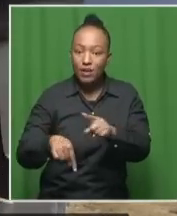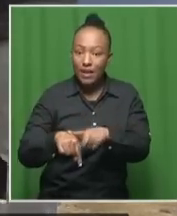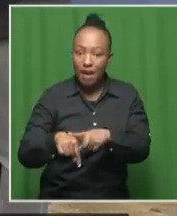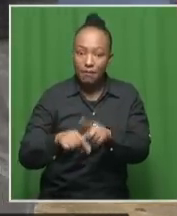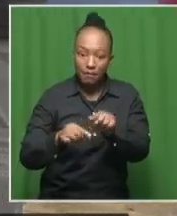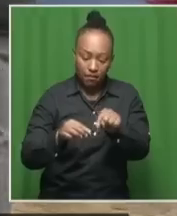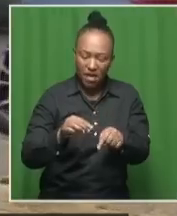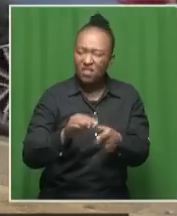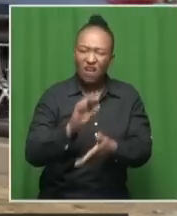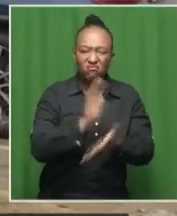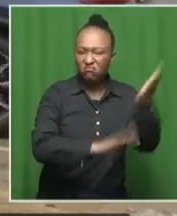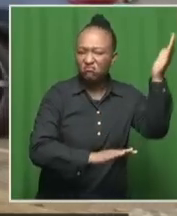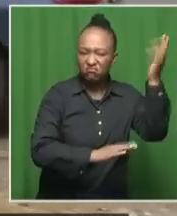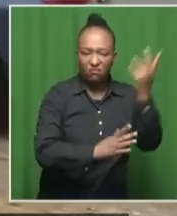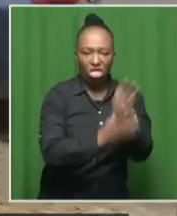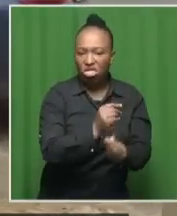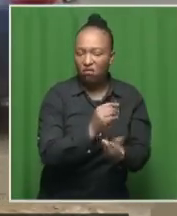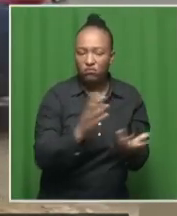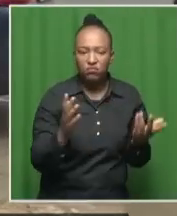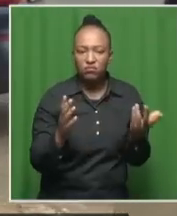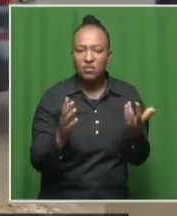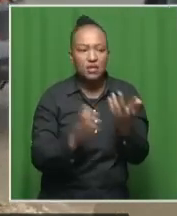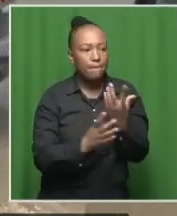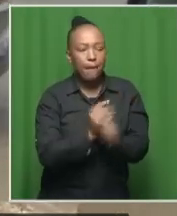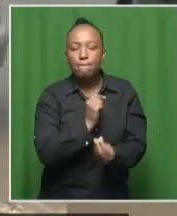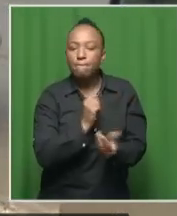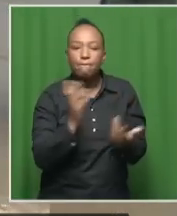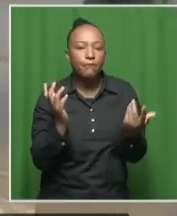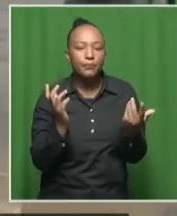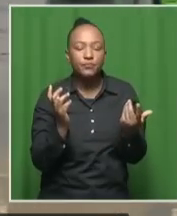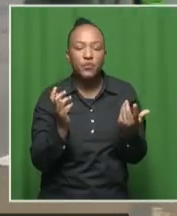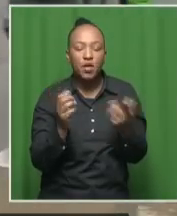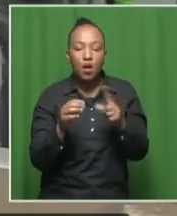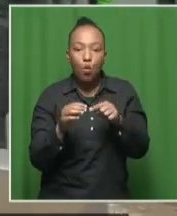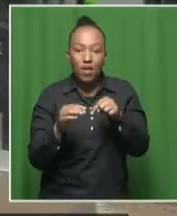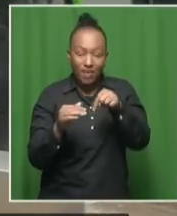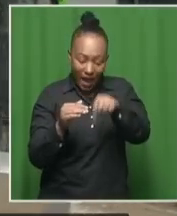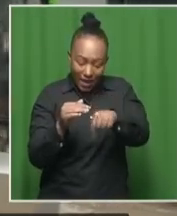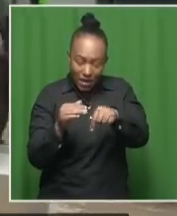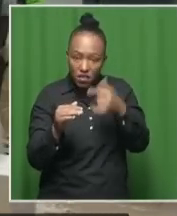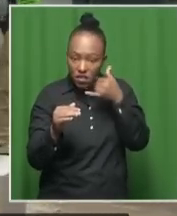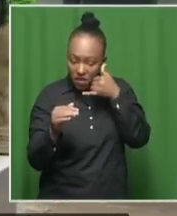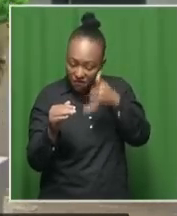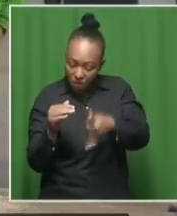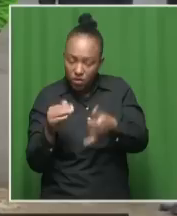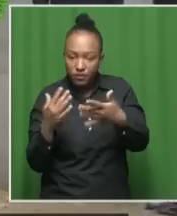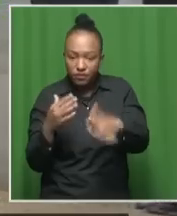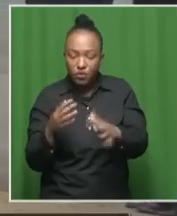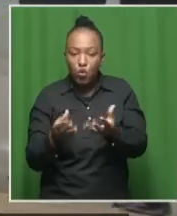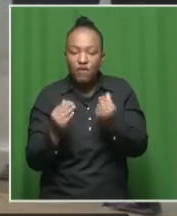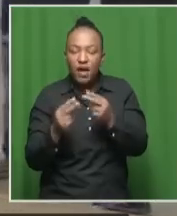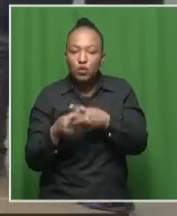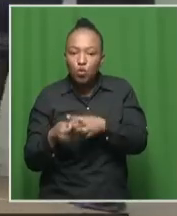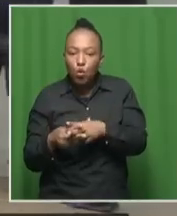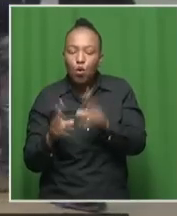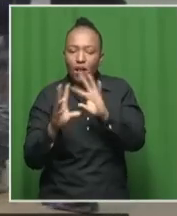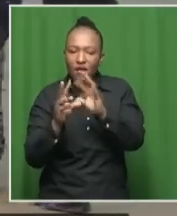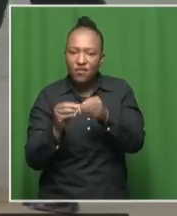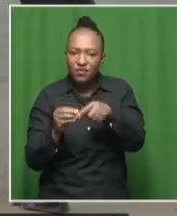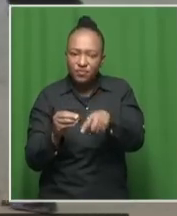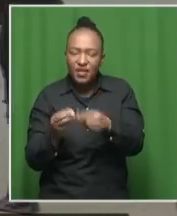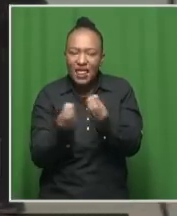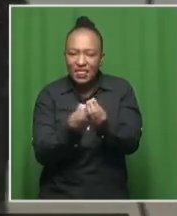get in, they're gone. And some of them, they actually go underneath. But what we found, found all the tools, found all the